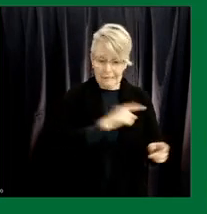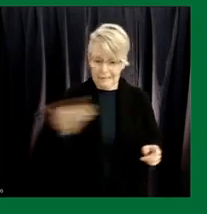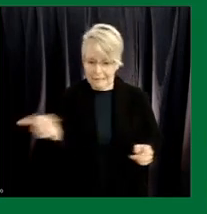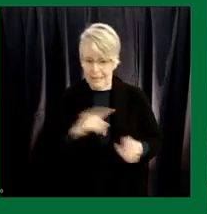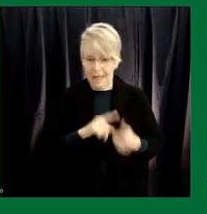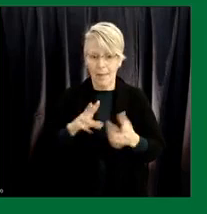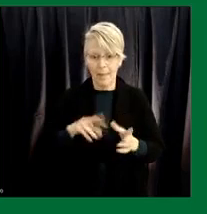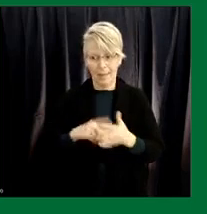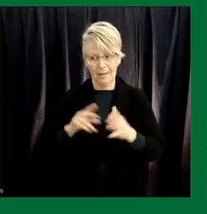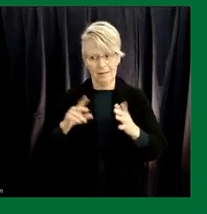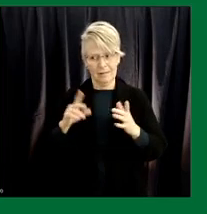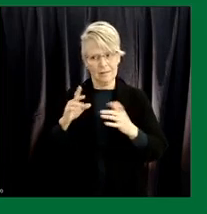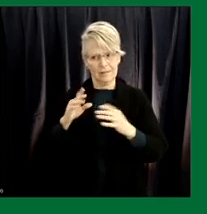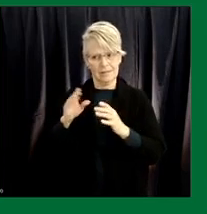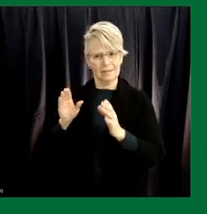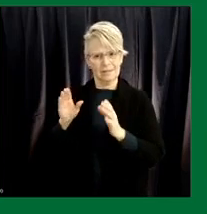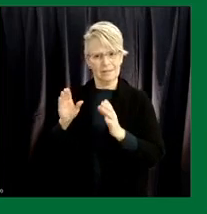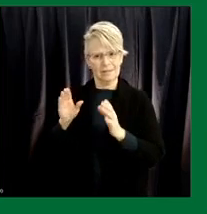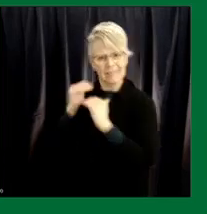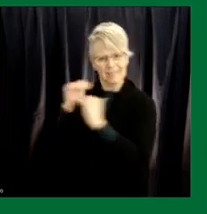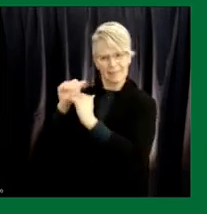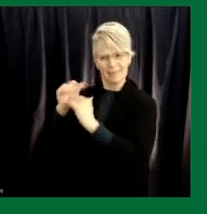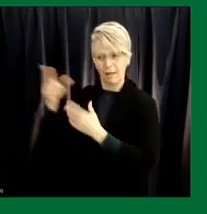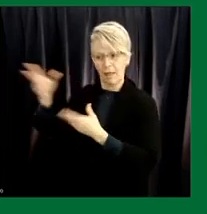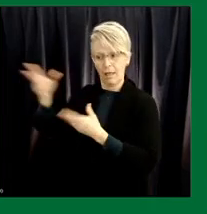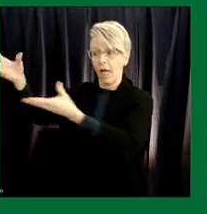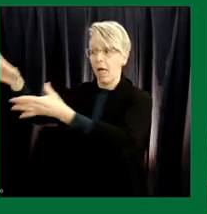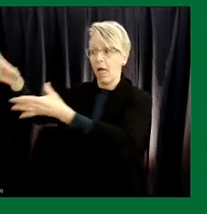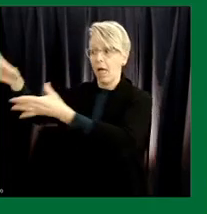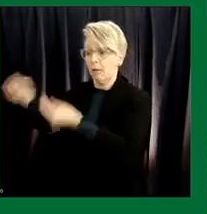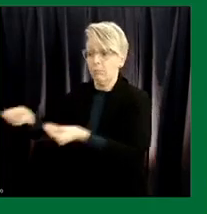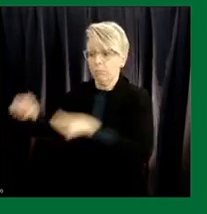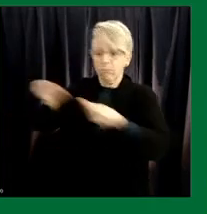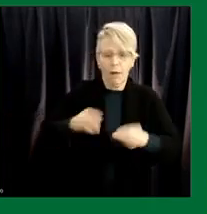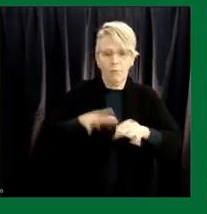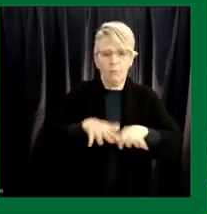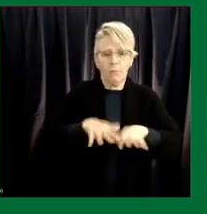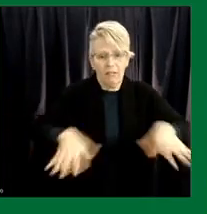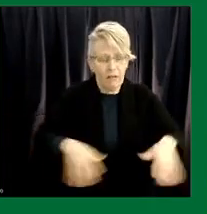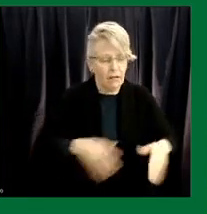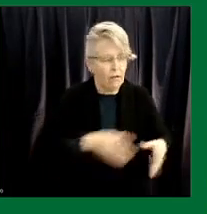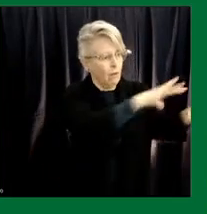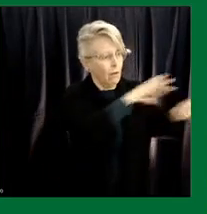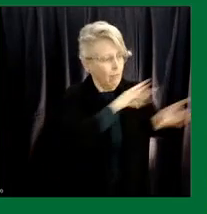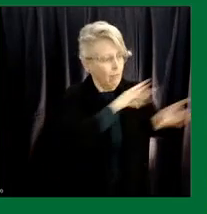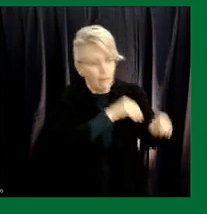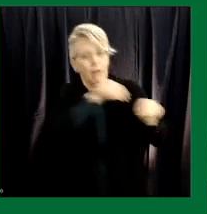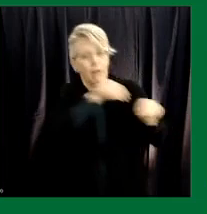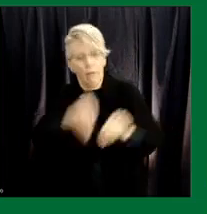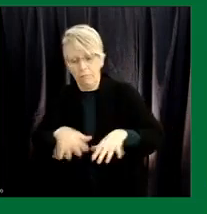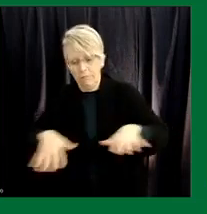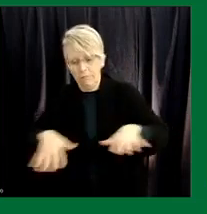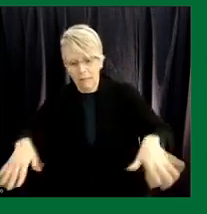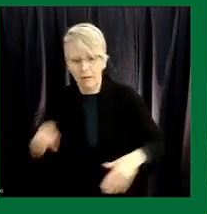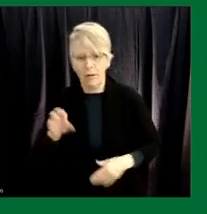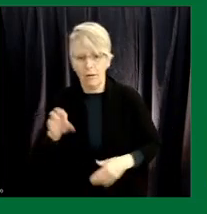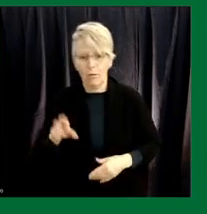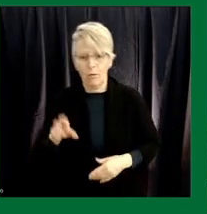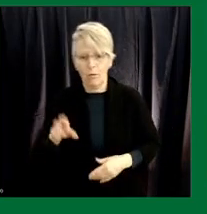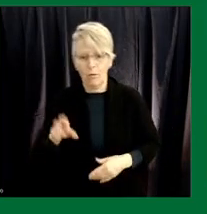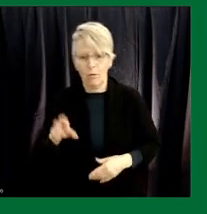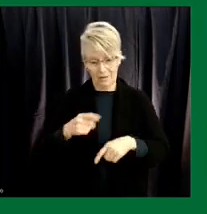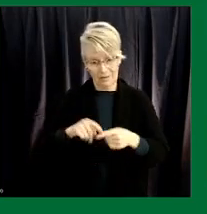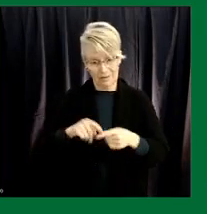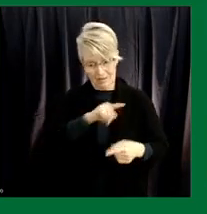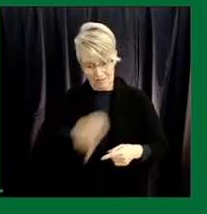of importation of variants of concern to Saskatchewan and also getting testing after inter-provincial travel on coming back and at day seven are